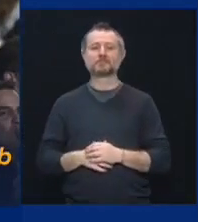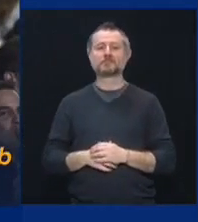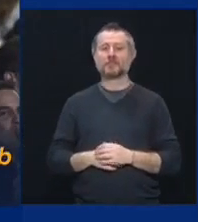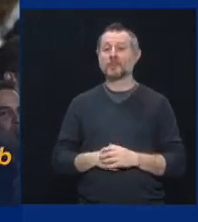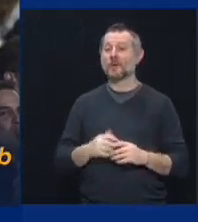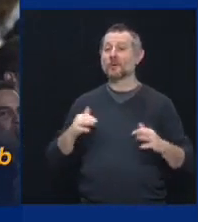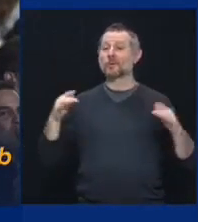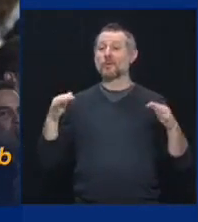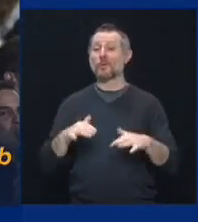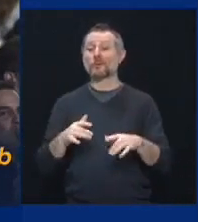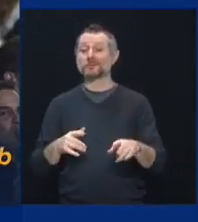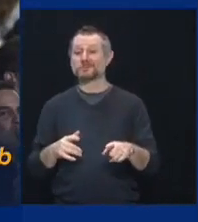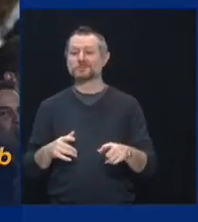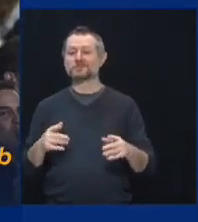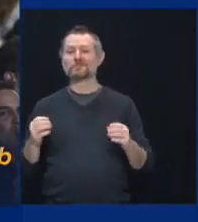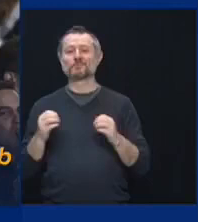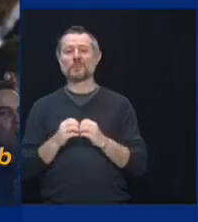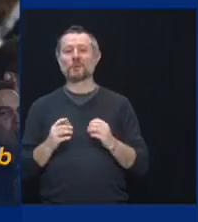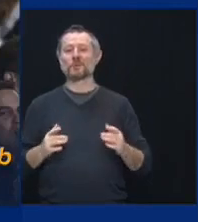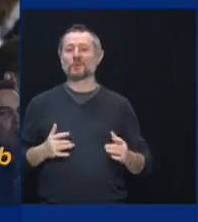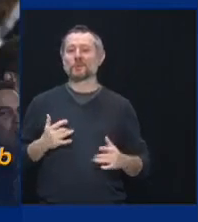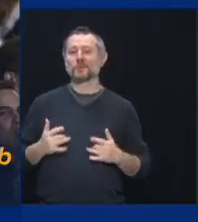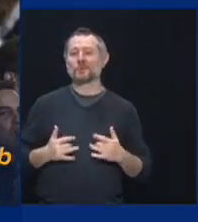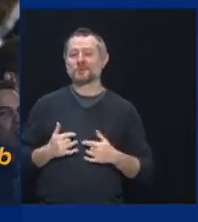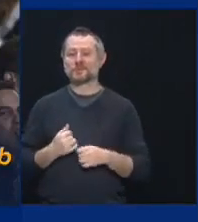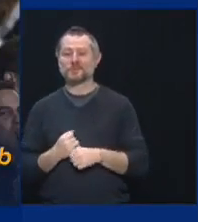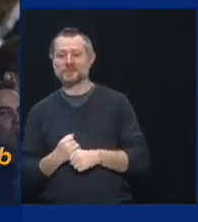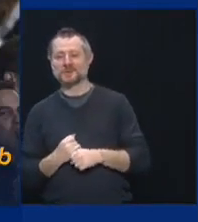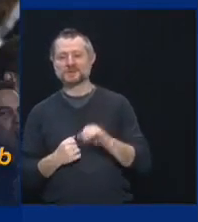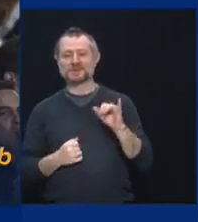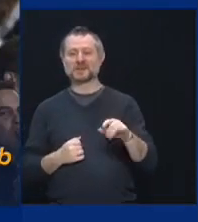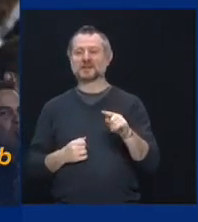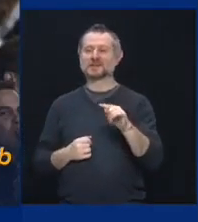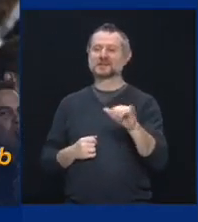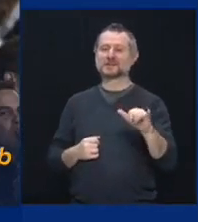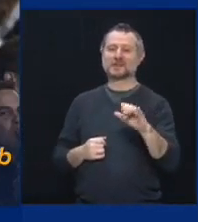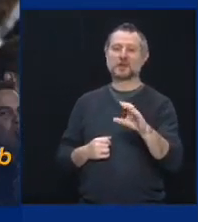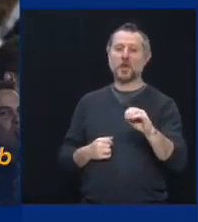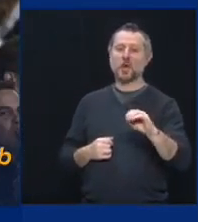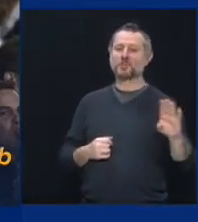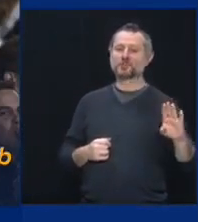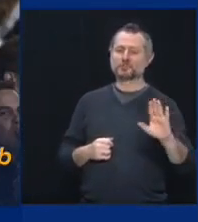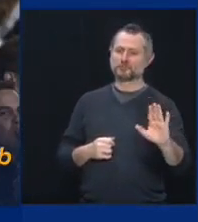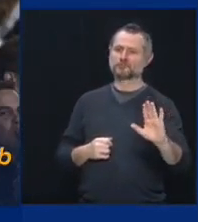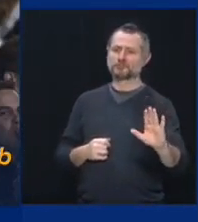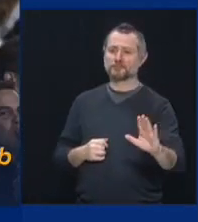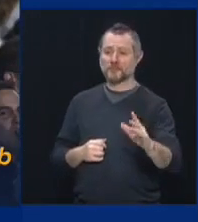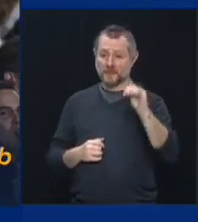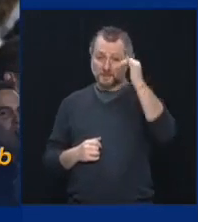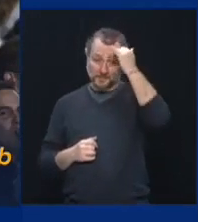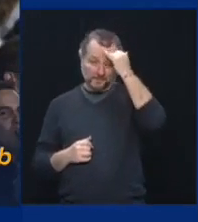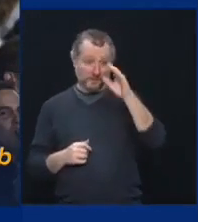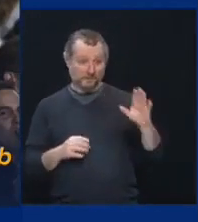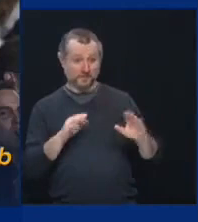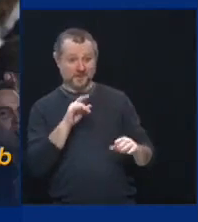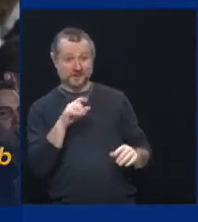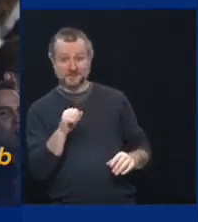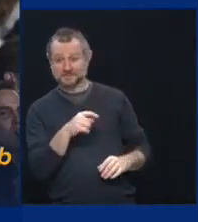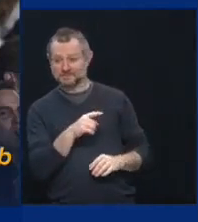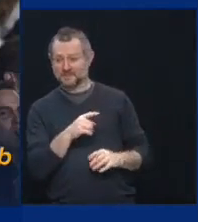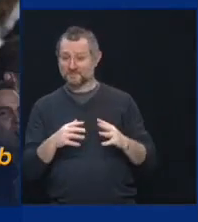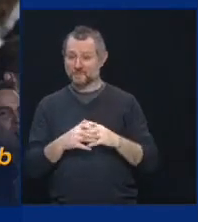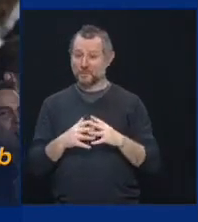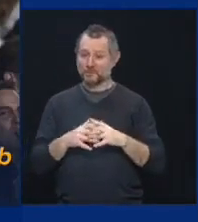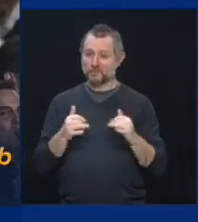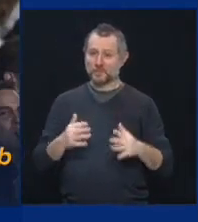said Ty Cobb. I believe that. We went through that with the Buffalo Bills. They said it was a totally different experience when you have the crowd